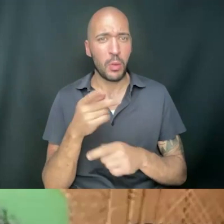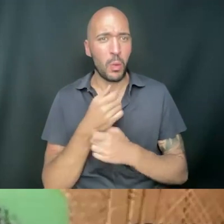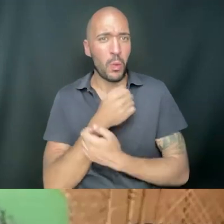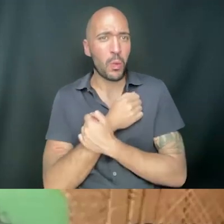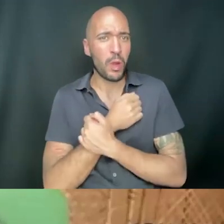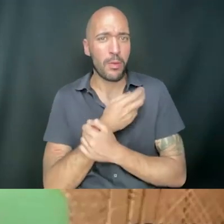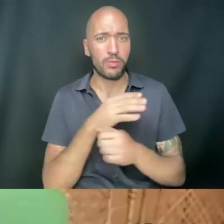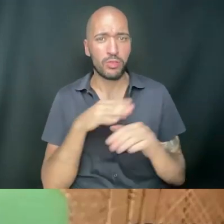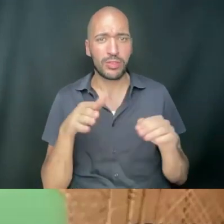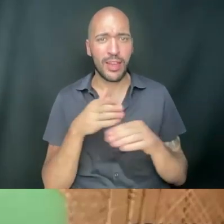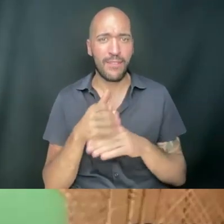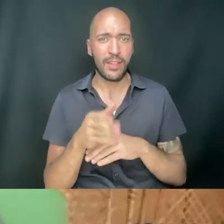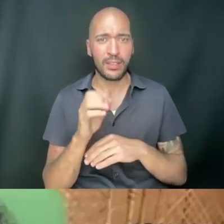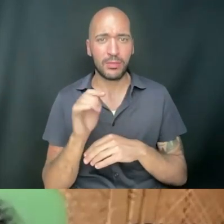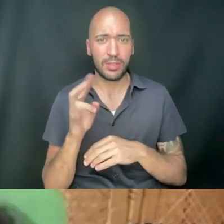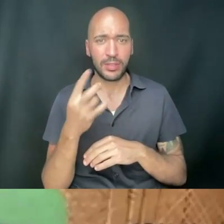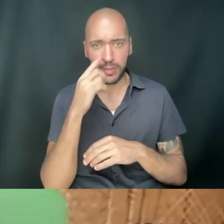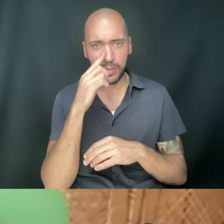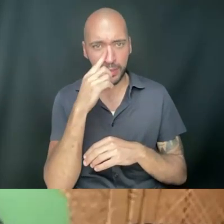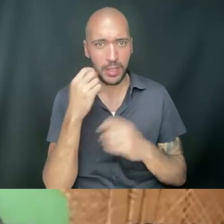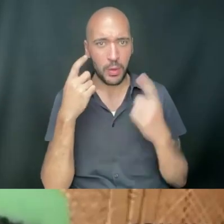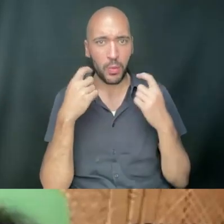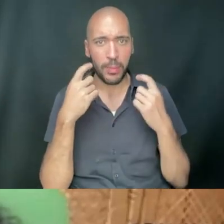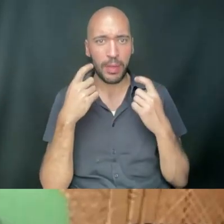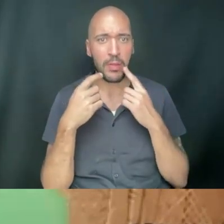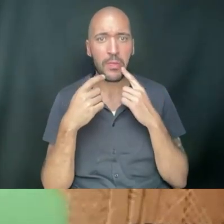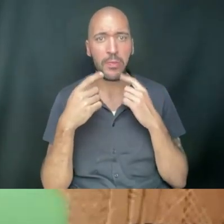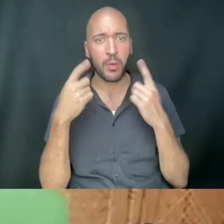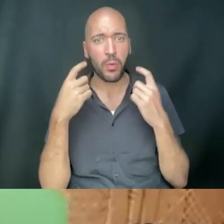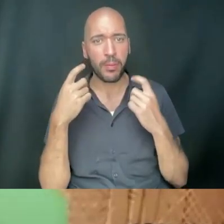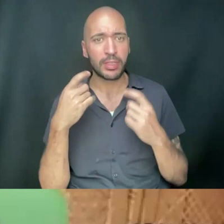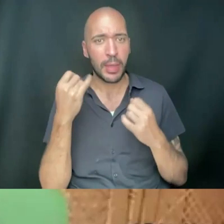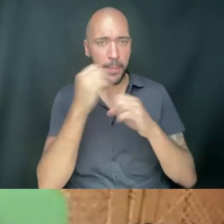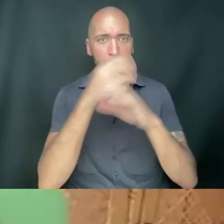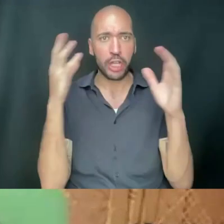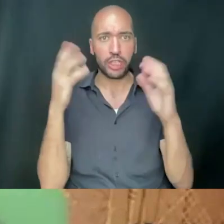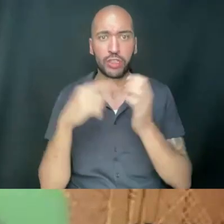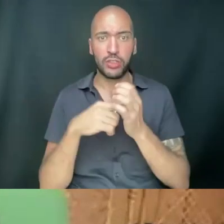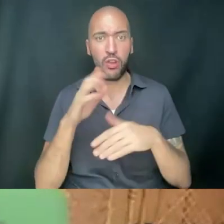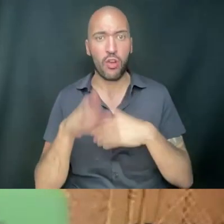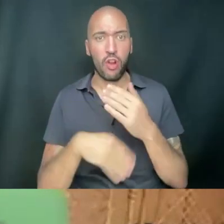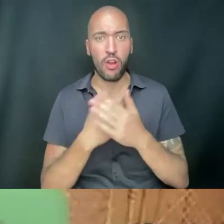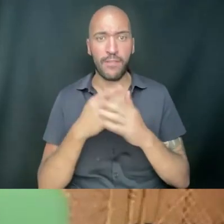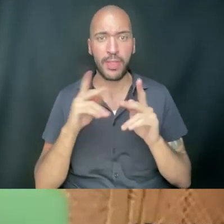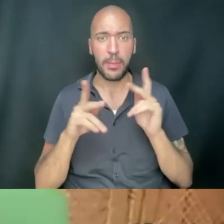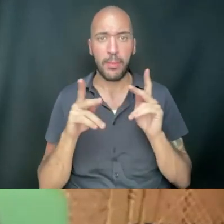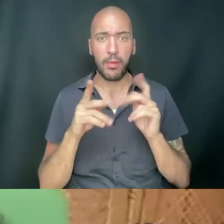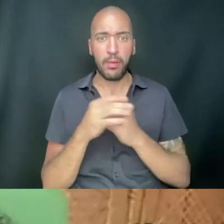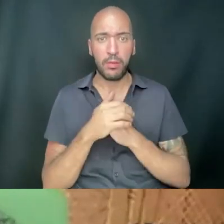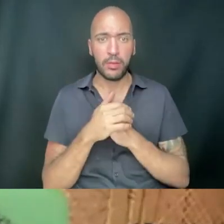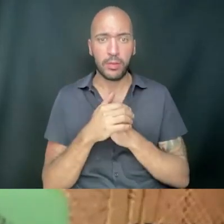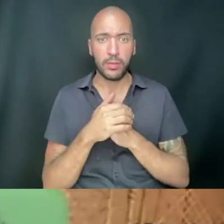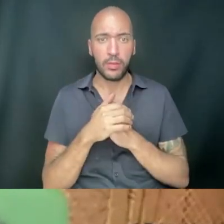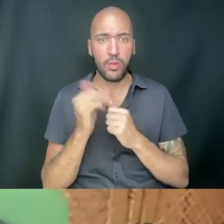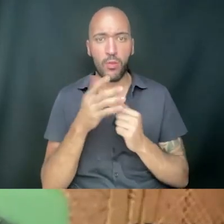you know, after October 7, and weeping, right? And weeping, imagining all of the people, all of the